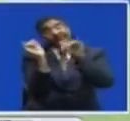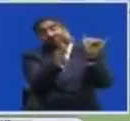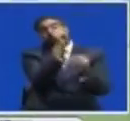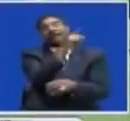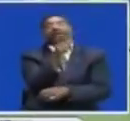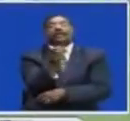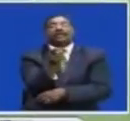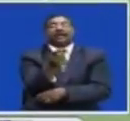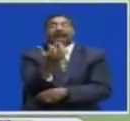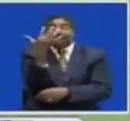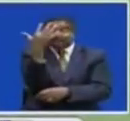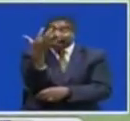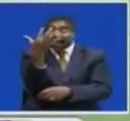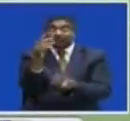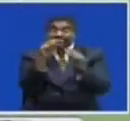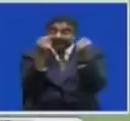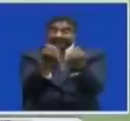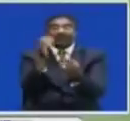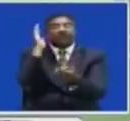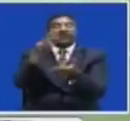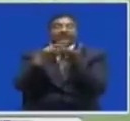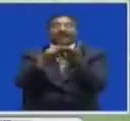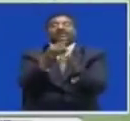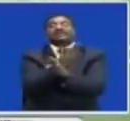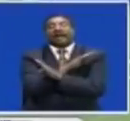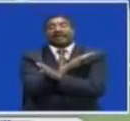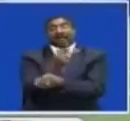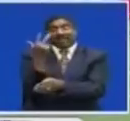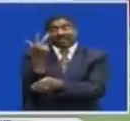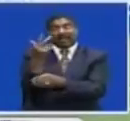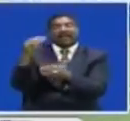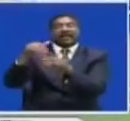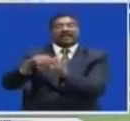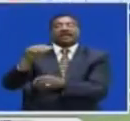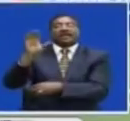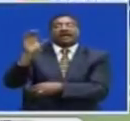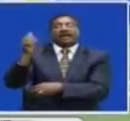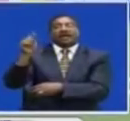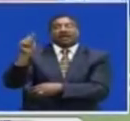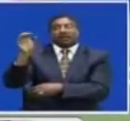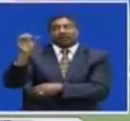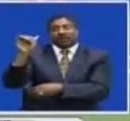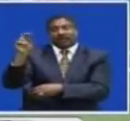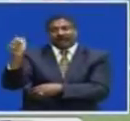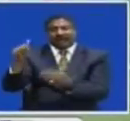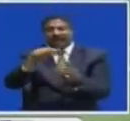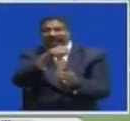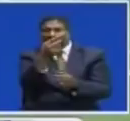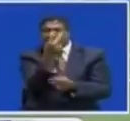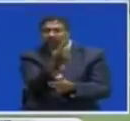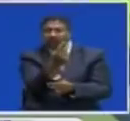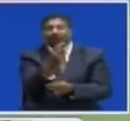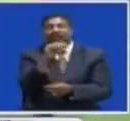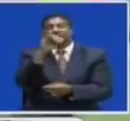Teams Will Represent The Country In Spain With Three Set To Be Best In Catalonia While The Other Two Teams Will Be In Girona For The Iber Cup